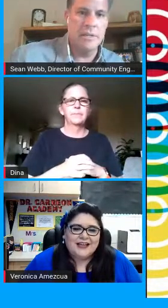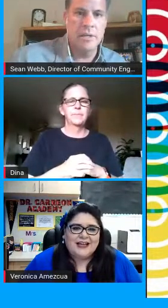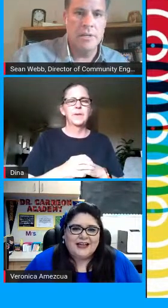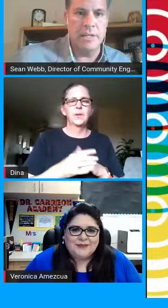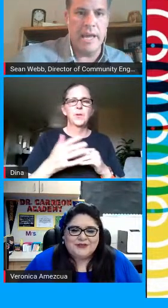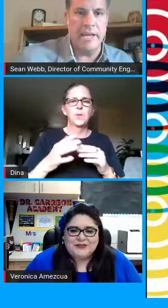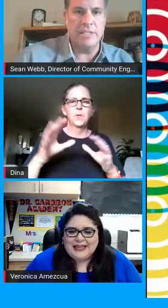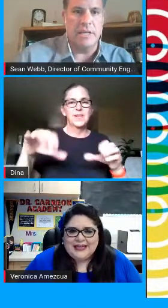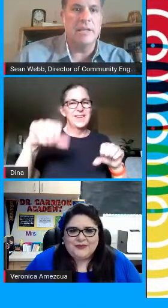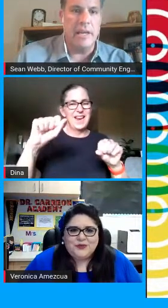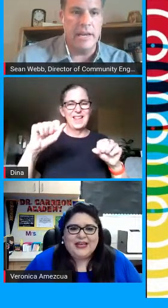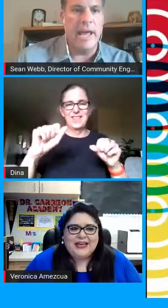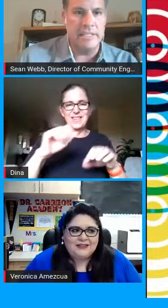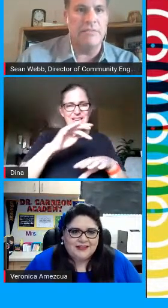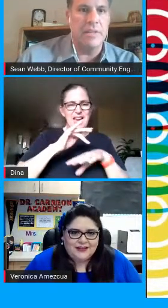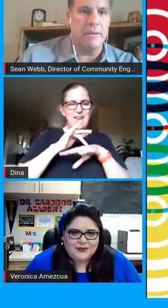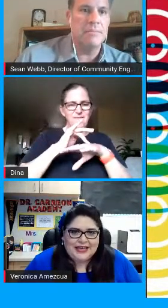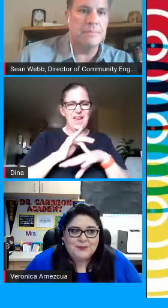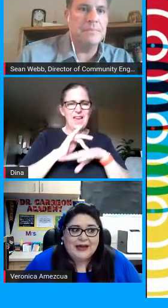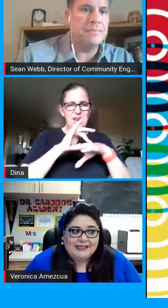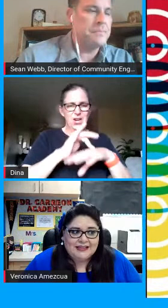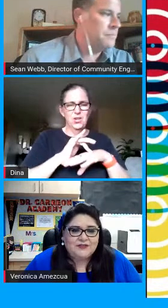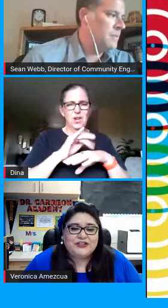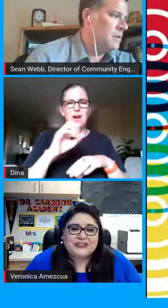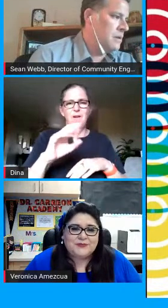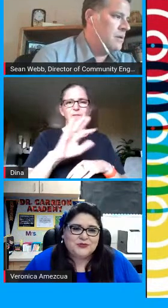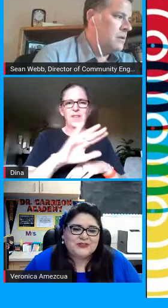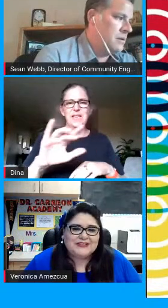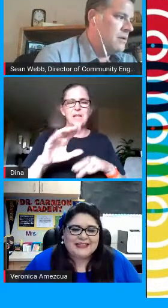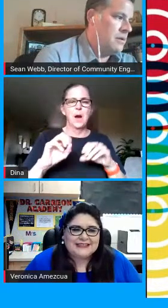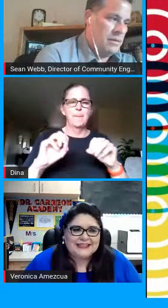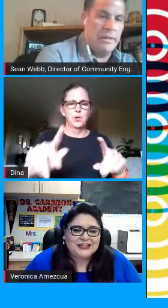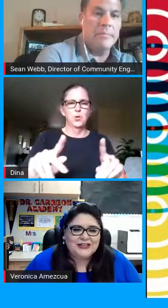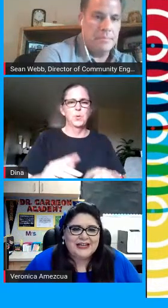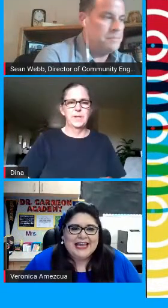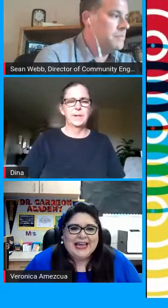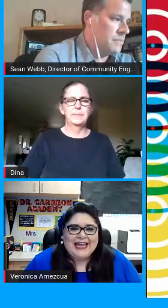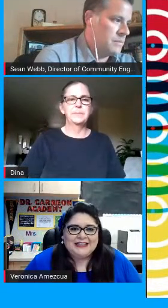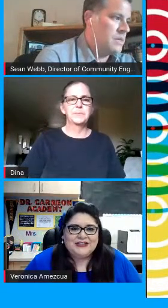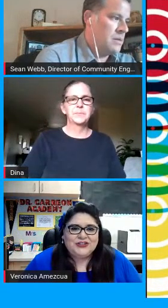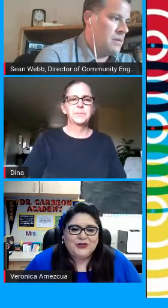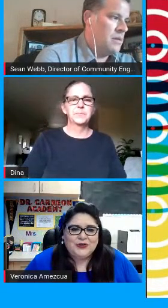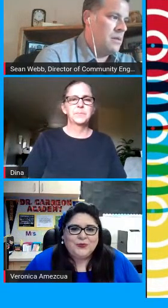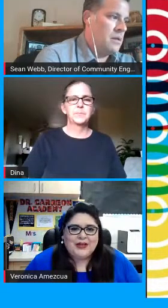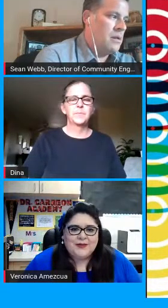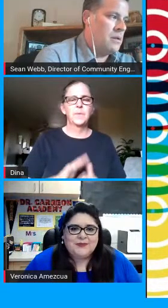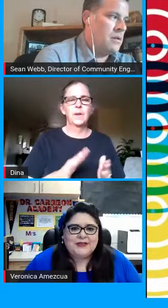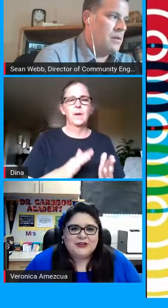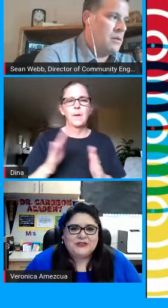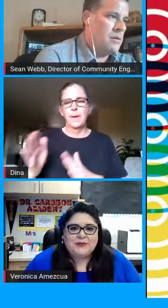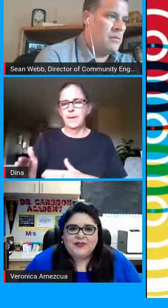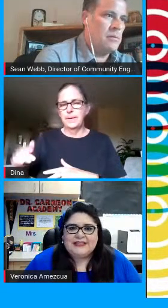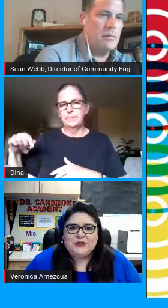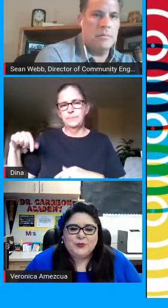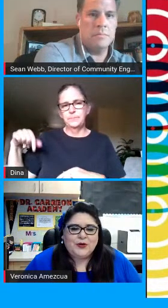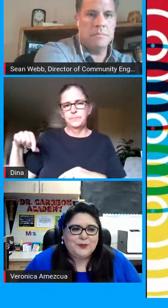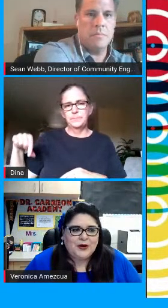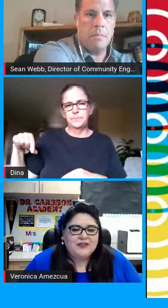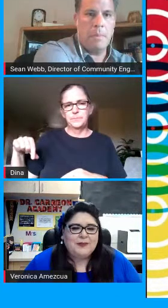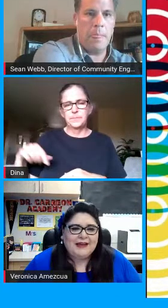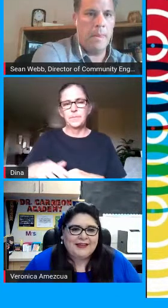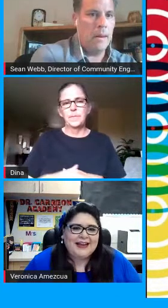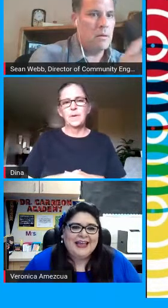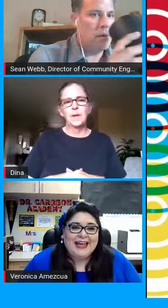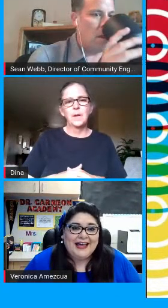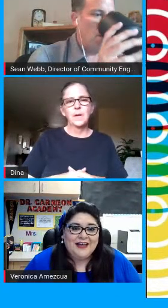opportunities absolutely and we had the we had piloted for some schools last year and so um you know some of us who